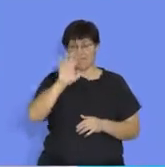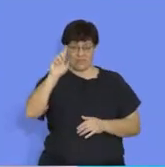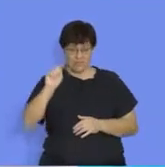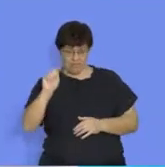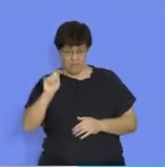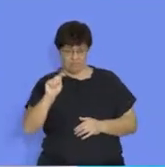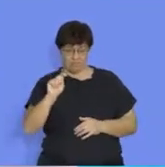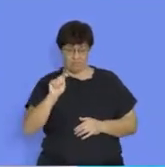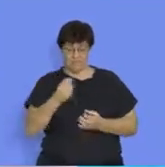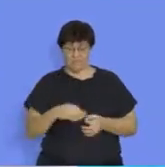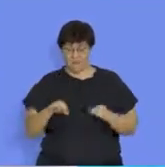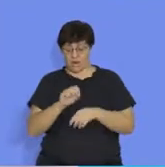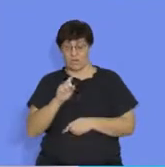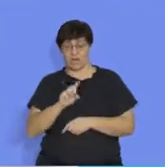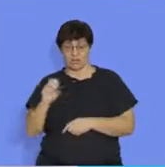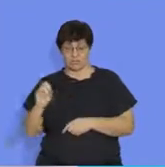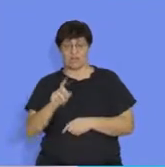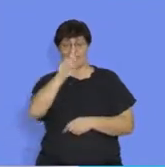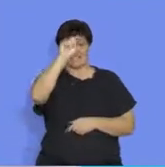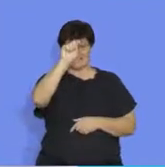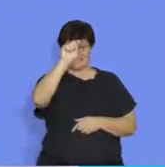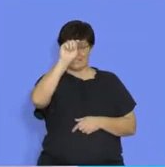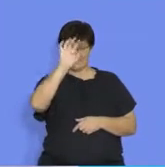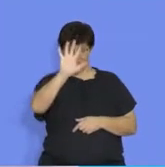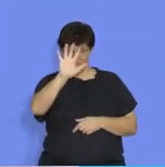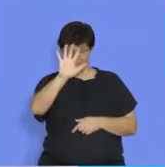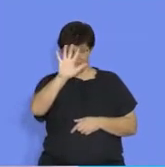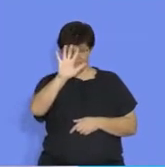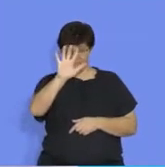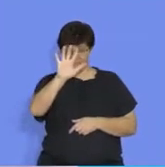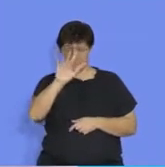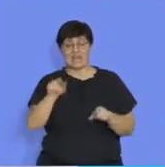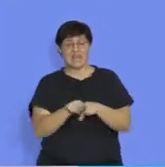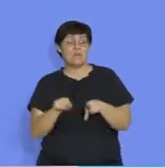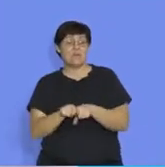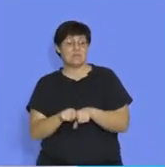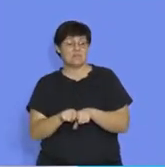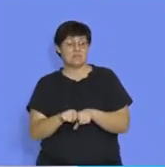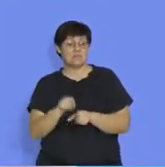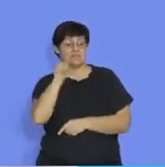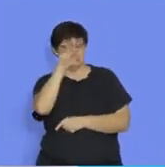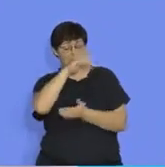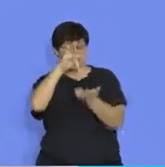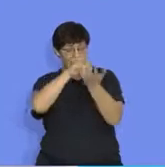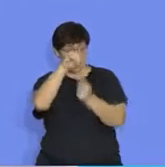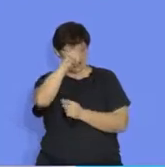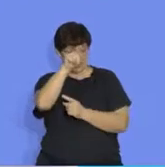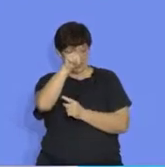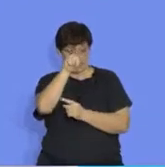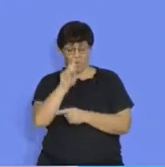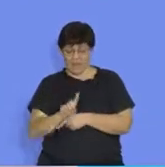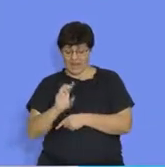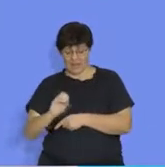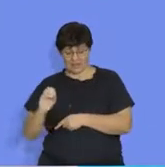100, T5 is my term value, sorry, my term position, and